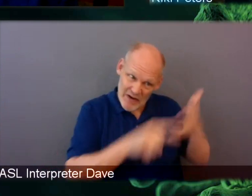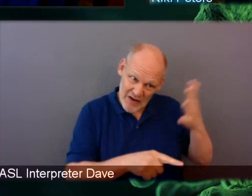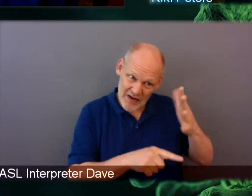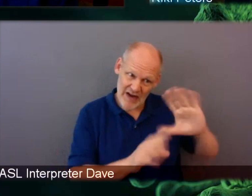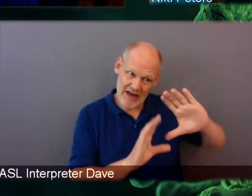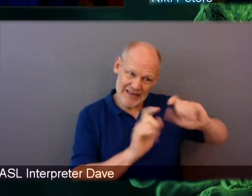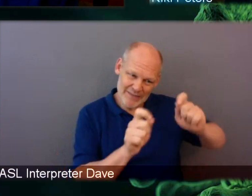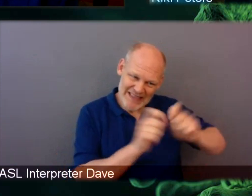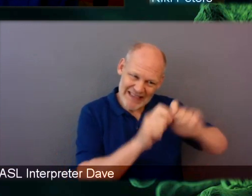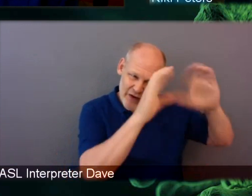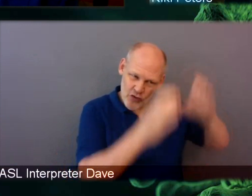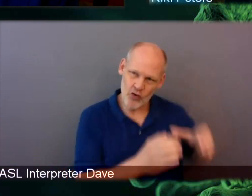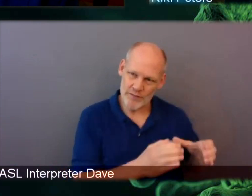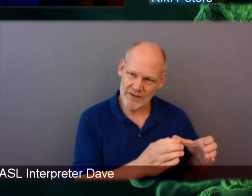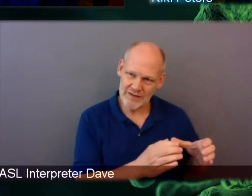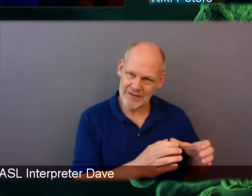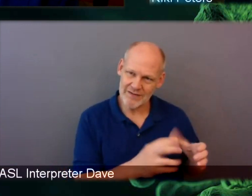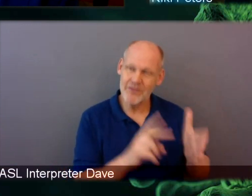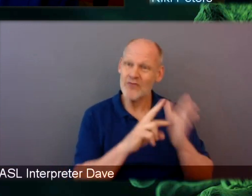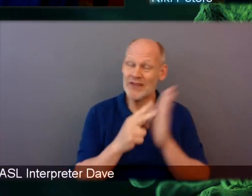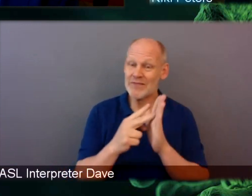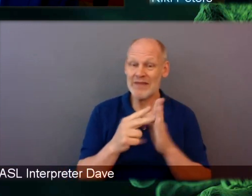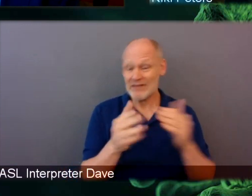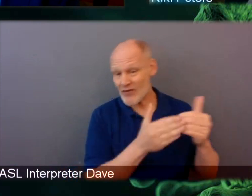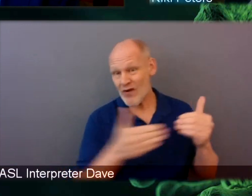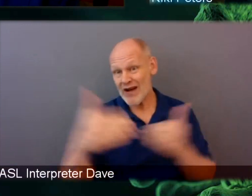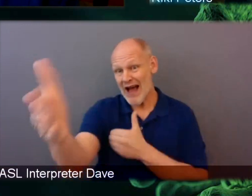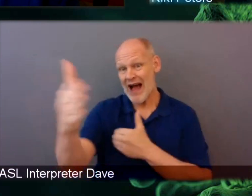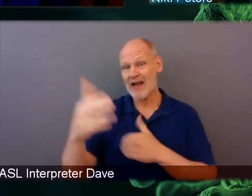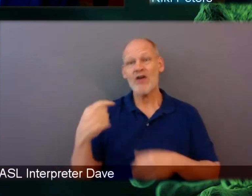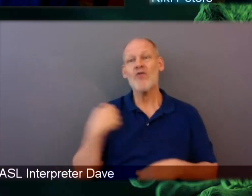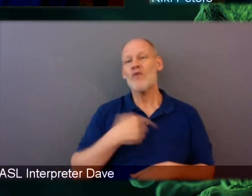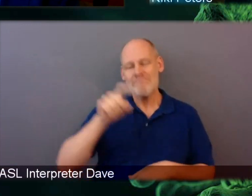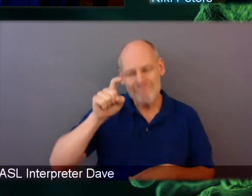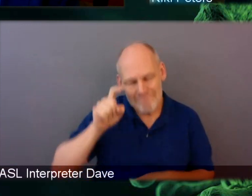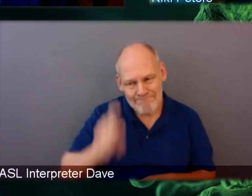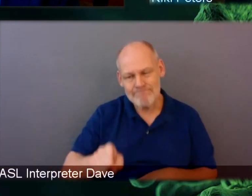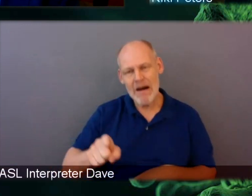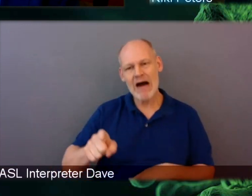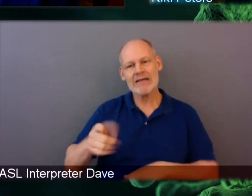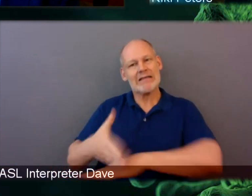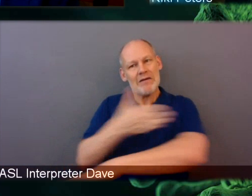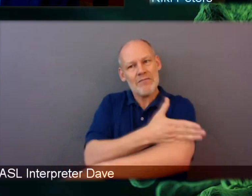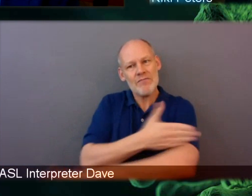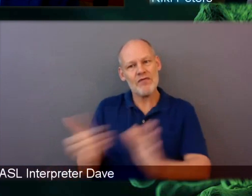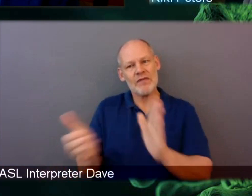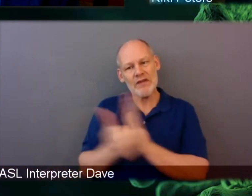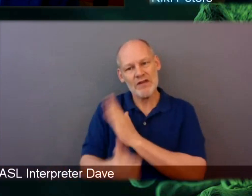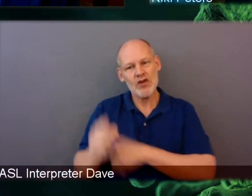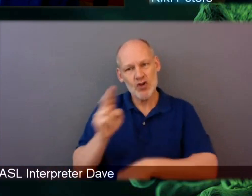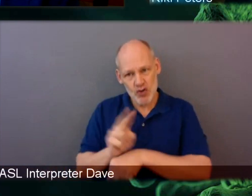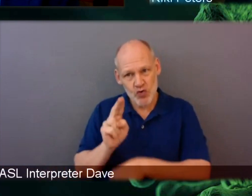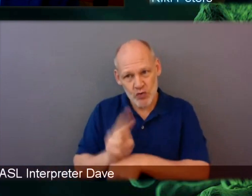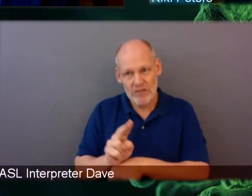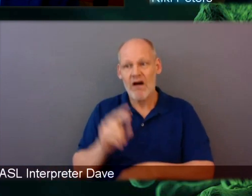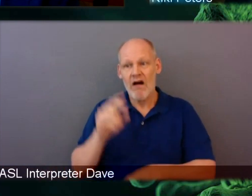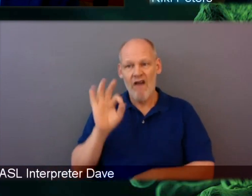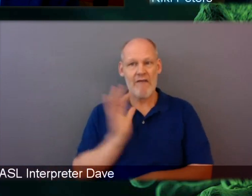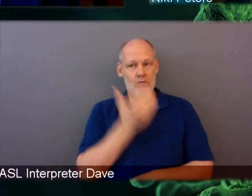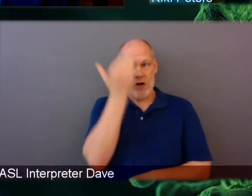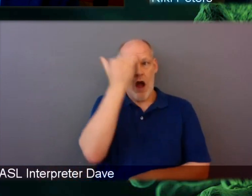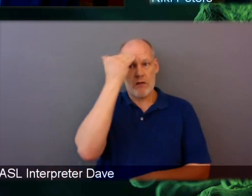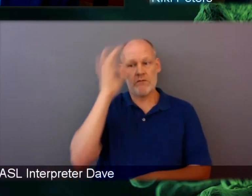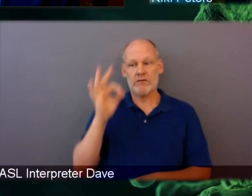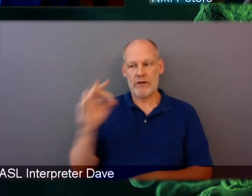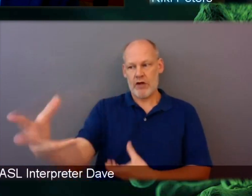risk prediction models is critical to ensure that we are not increasing health disparities, because it is important that we are not